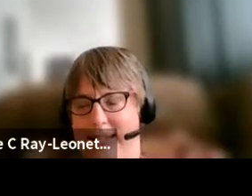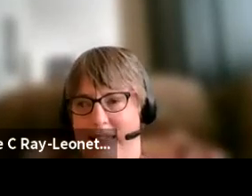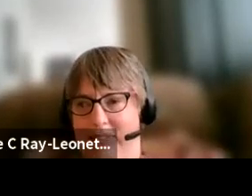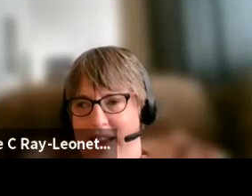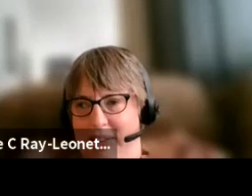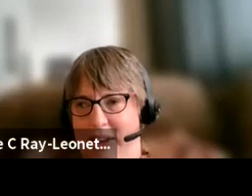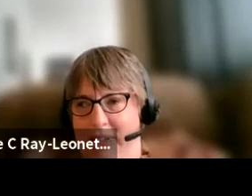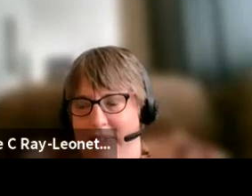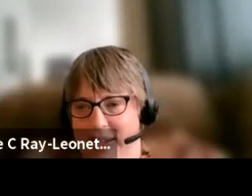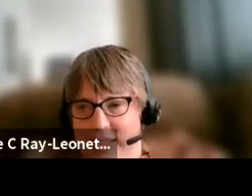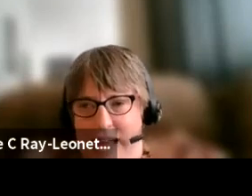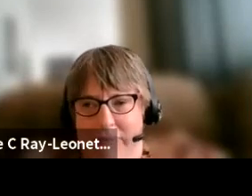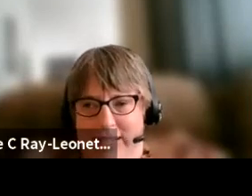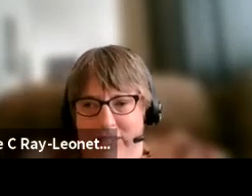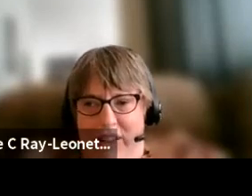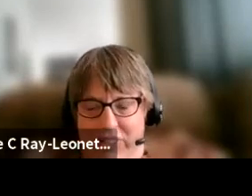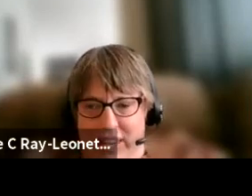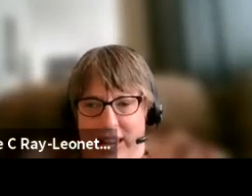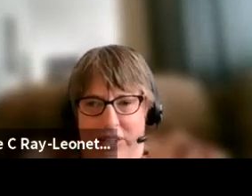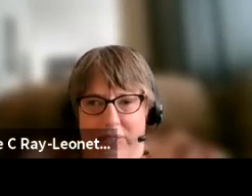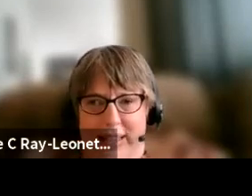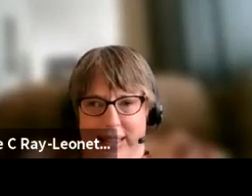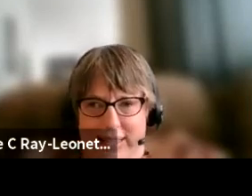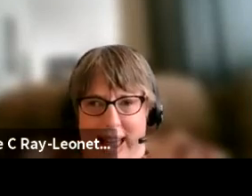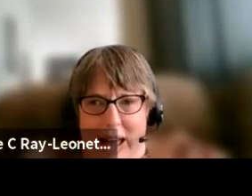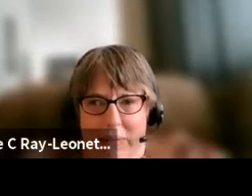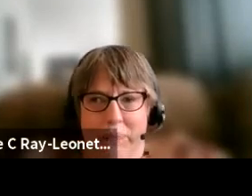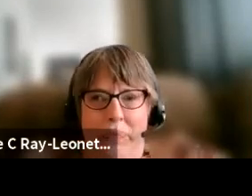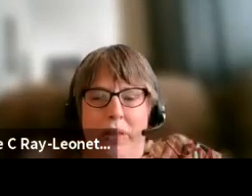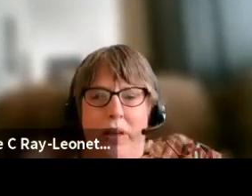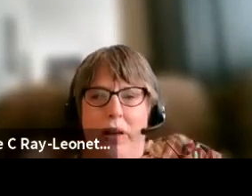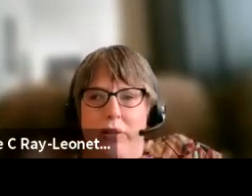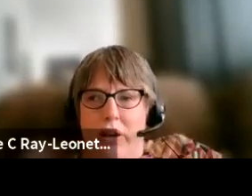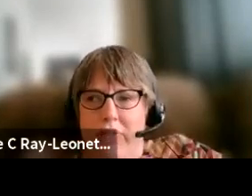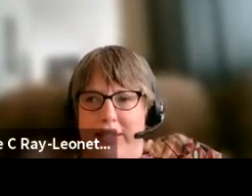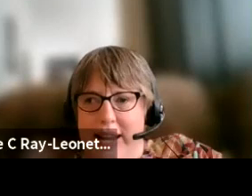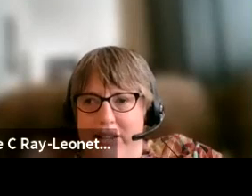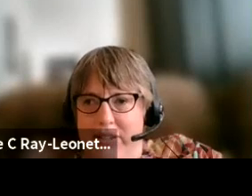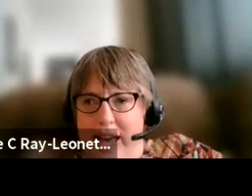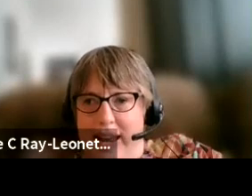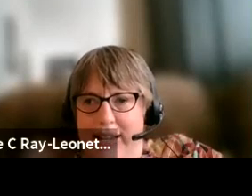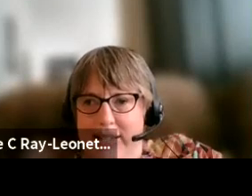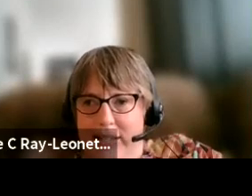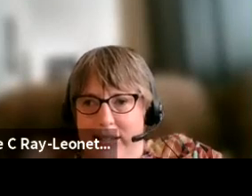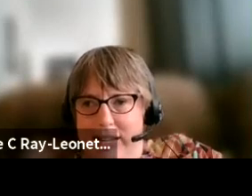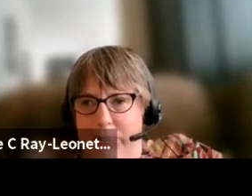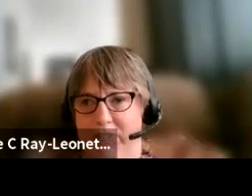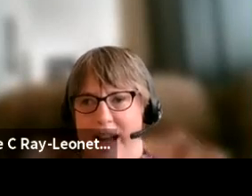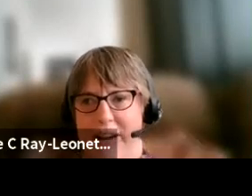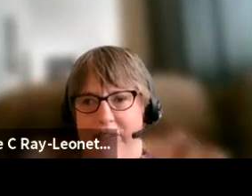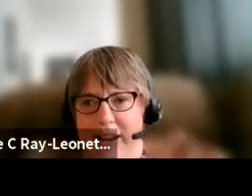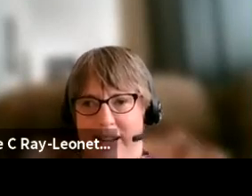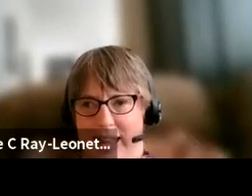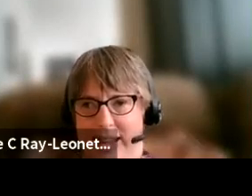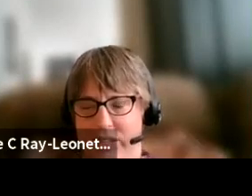yes, the federal government, CMS, felt the need to write this down. So residential settings need to